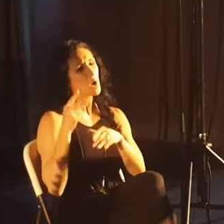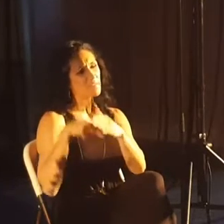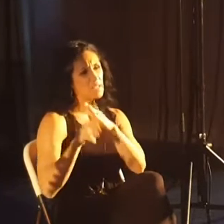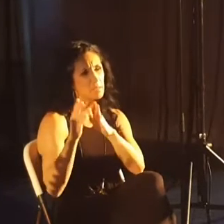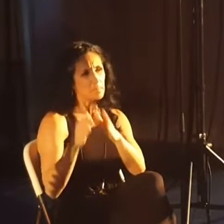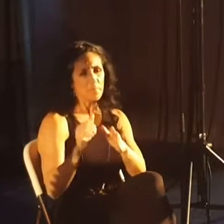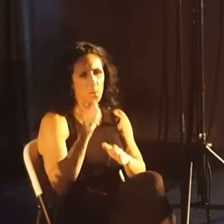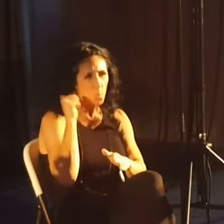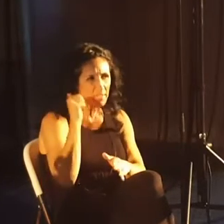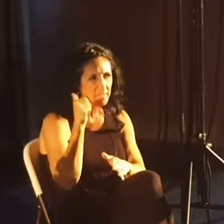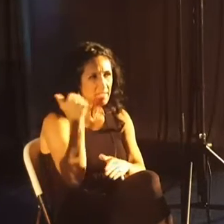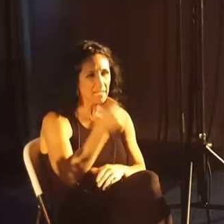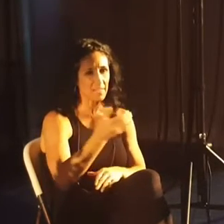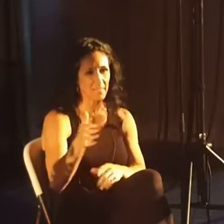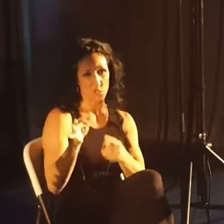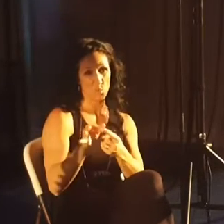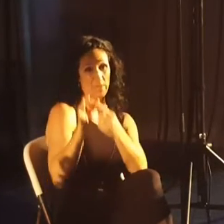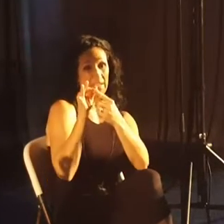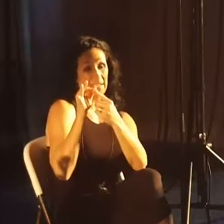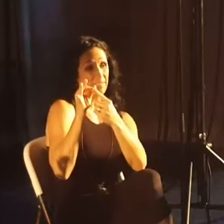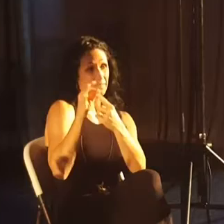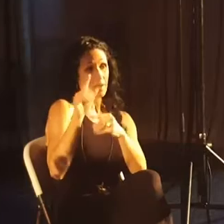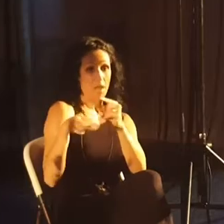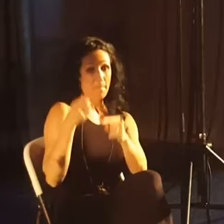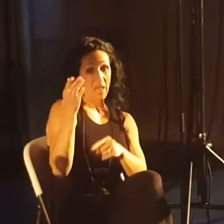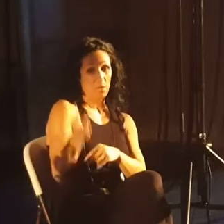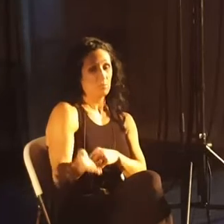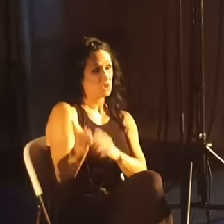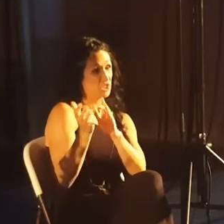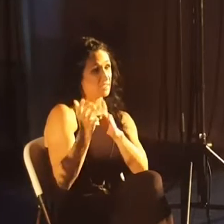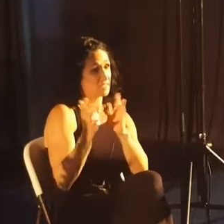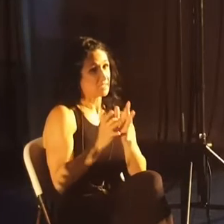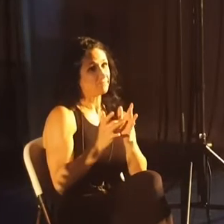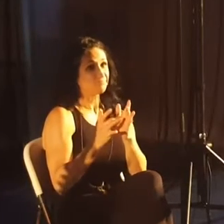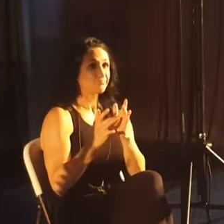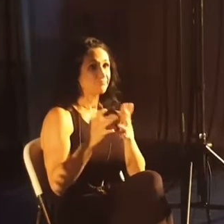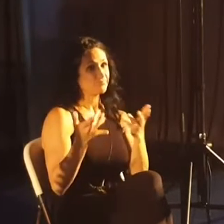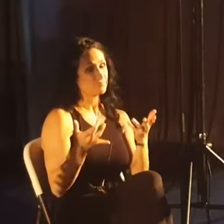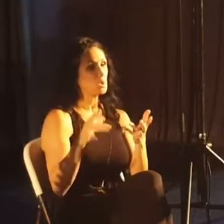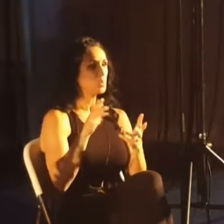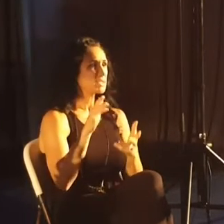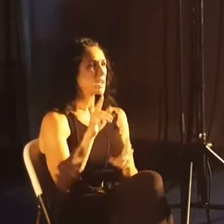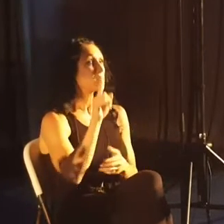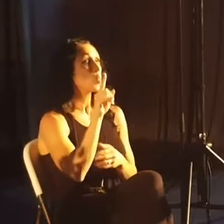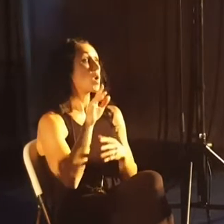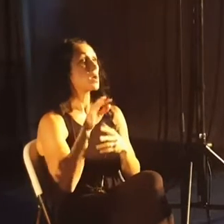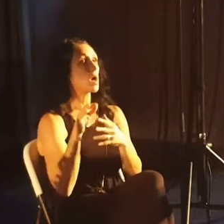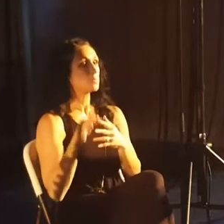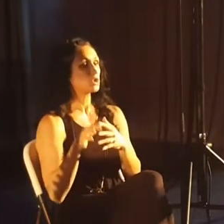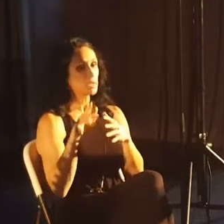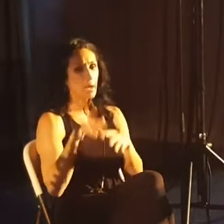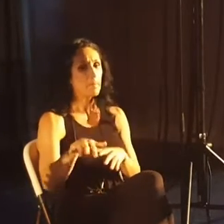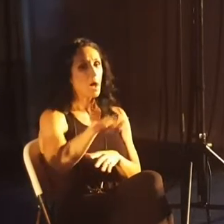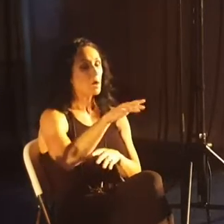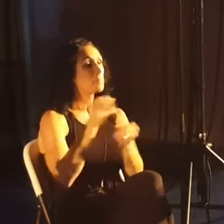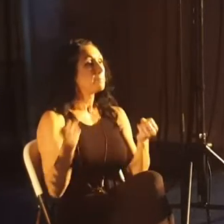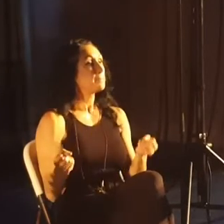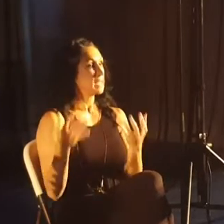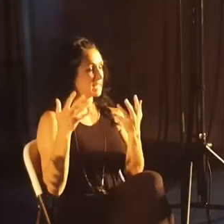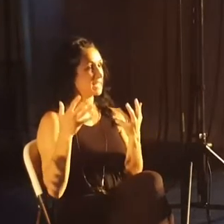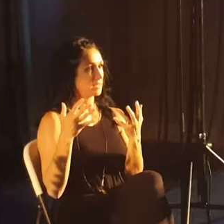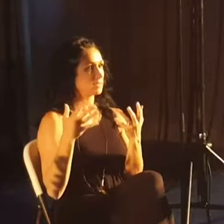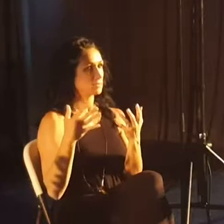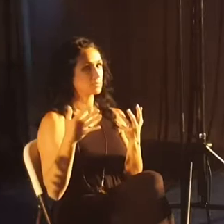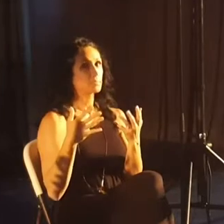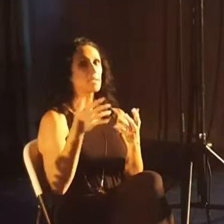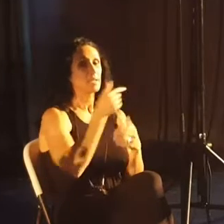wasn't really anything unique or special about him at the end of the day. He was, he was kind of one option among many options, the Ebionites.